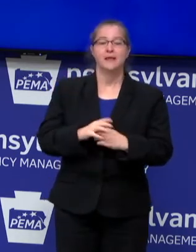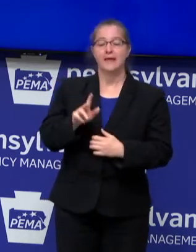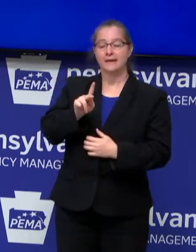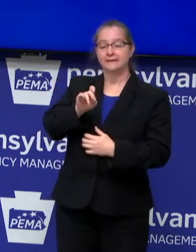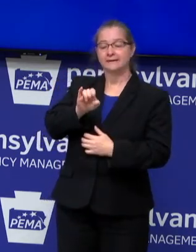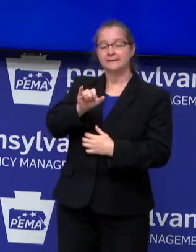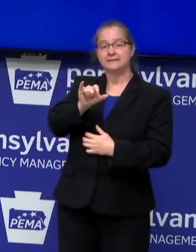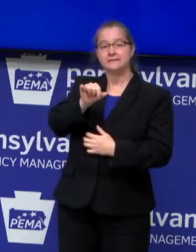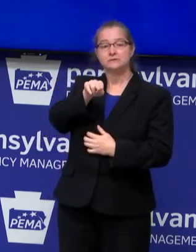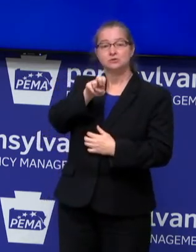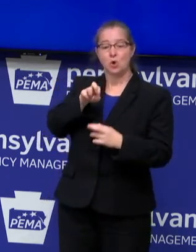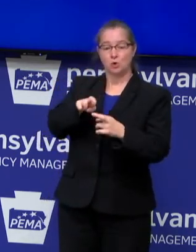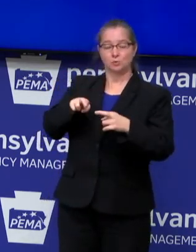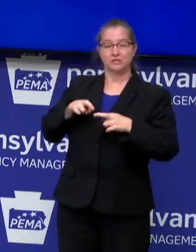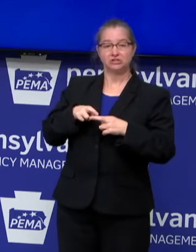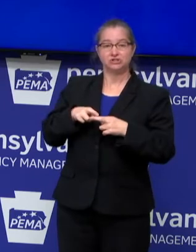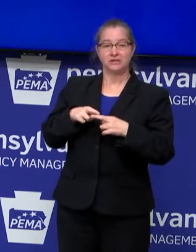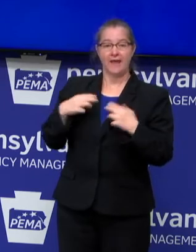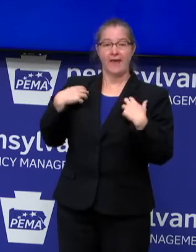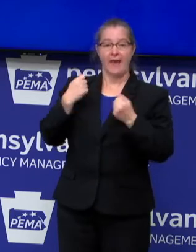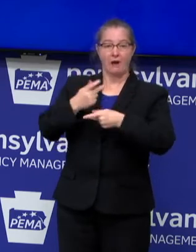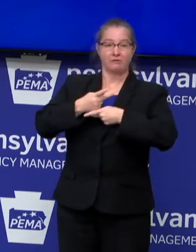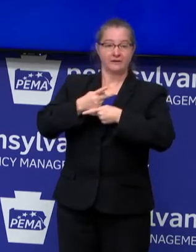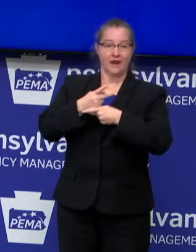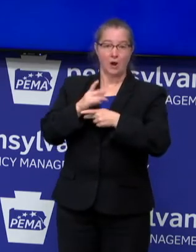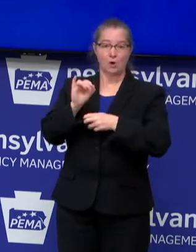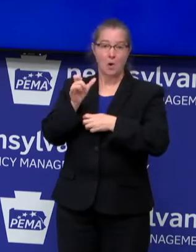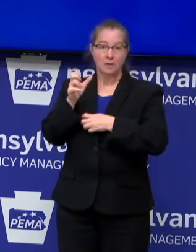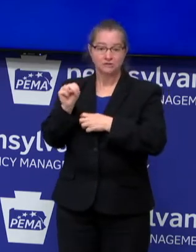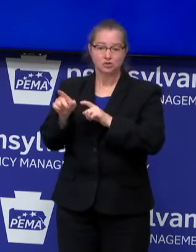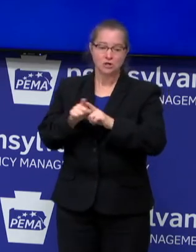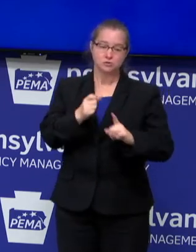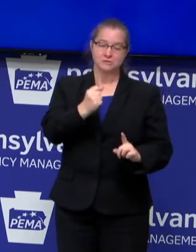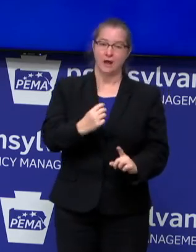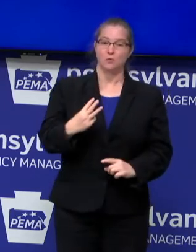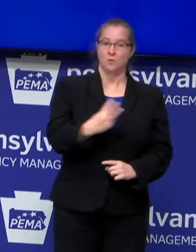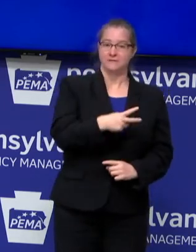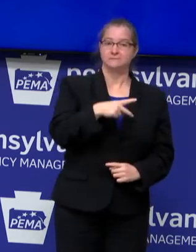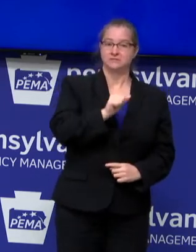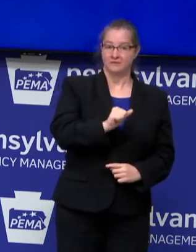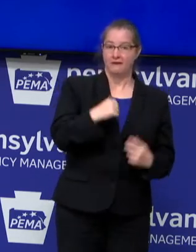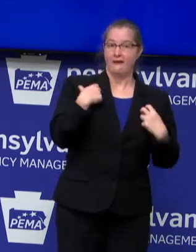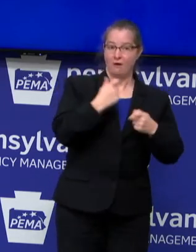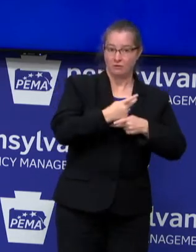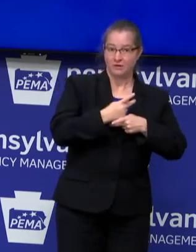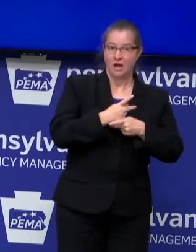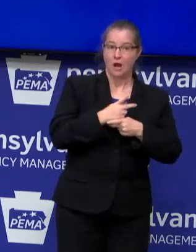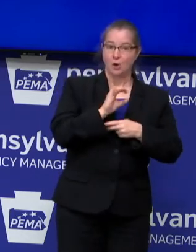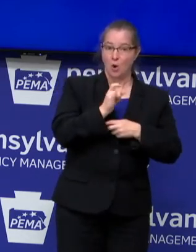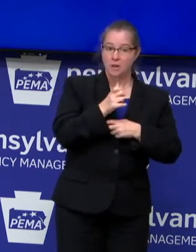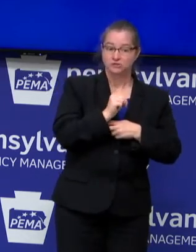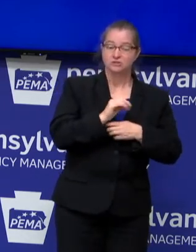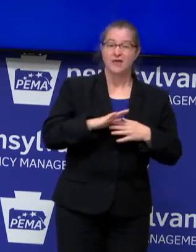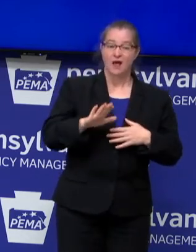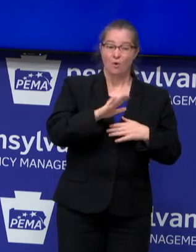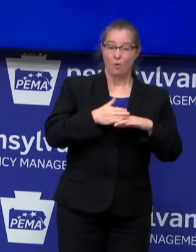Coalition and the Healthcare Coalition of Southwest Pennsylvania have had a third or more of its hospitals